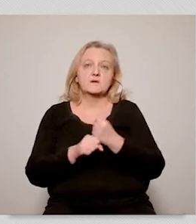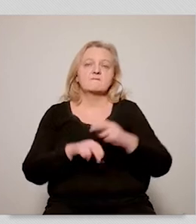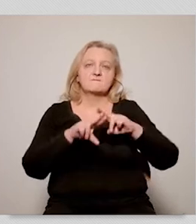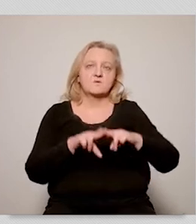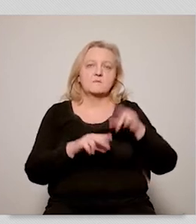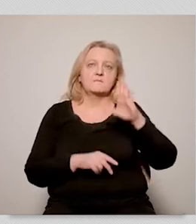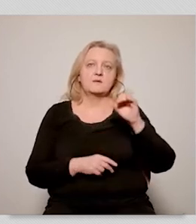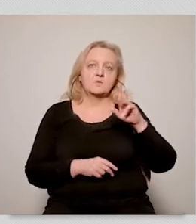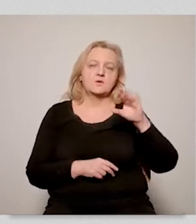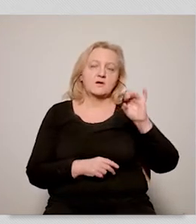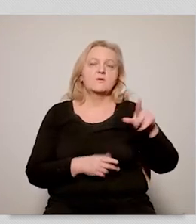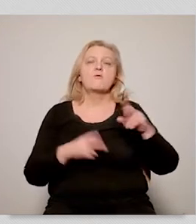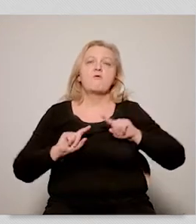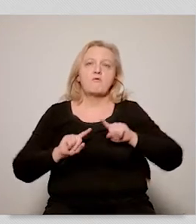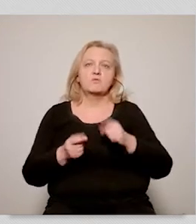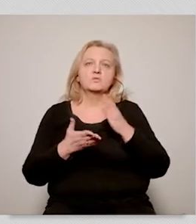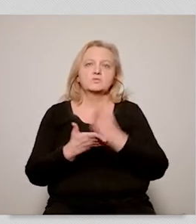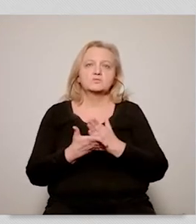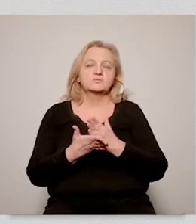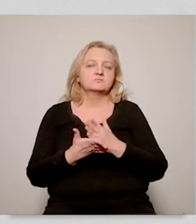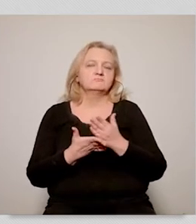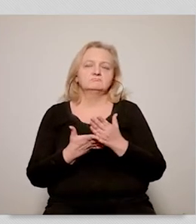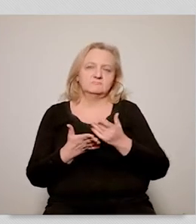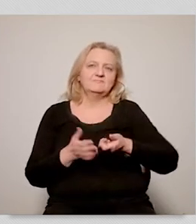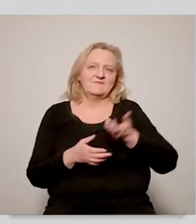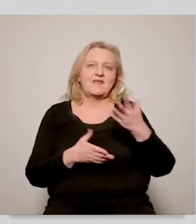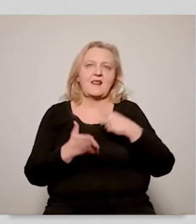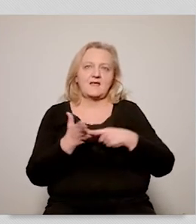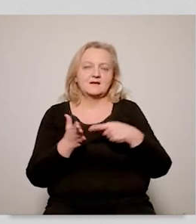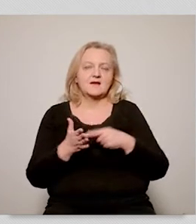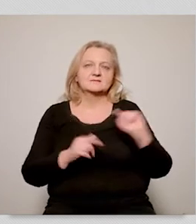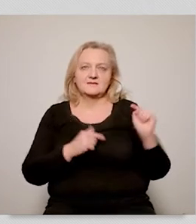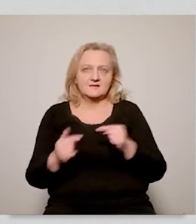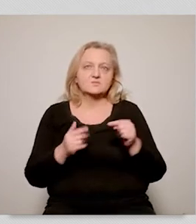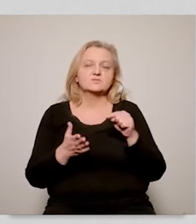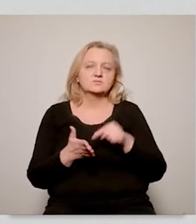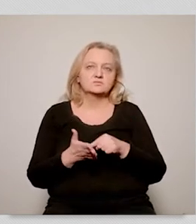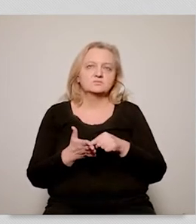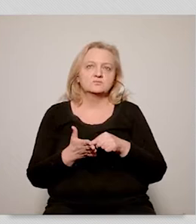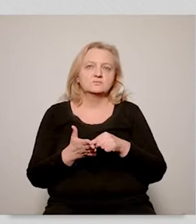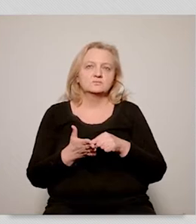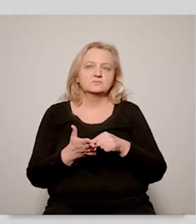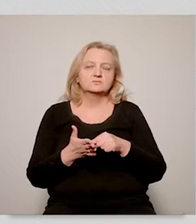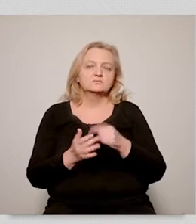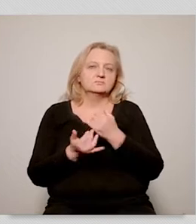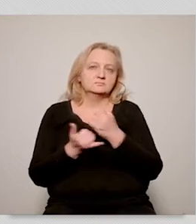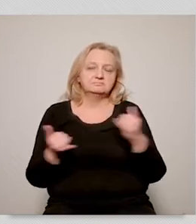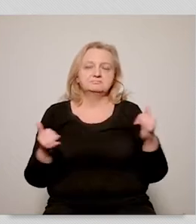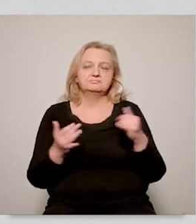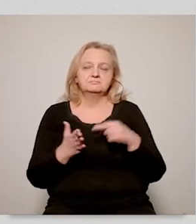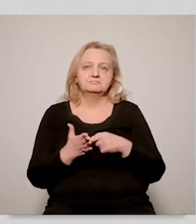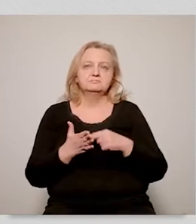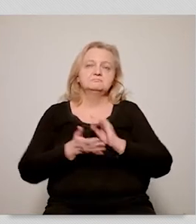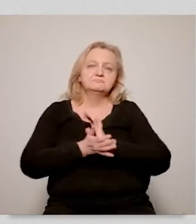It is not the first debate on this topic, so together with the Batori Foundation we've been discussing this topic